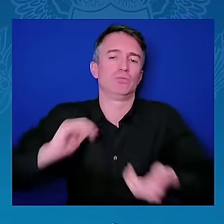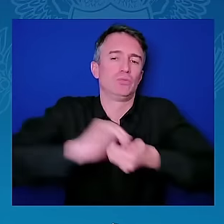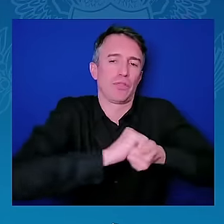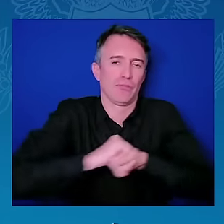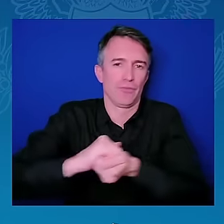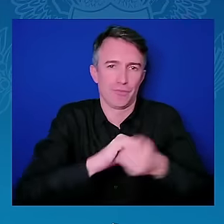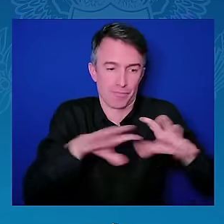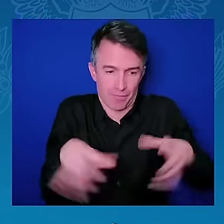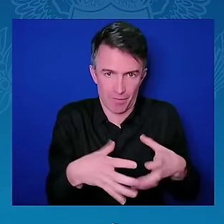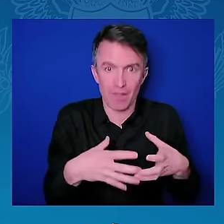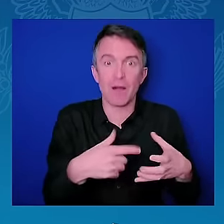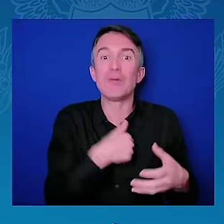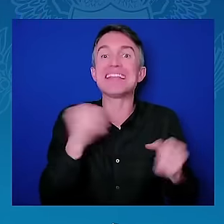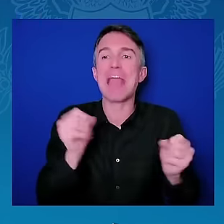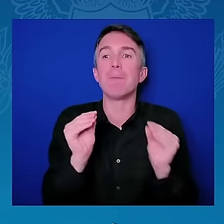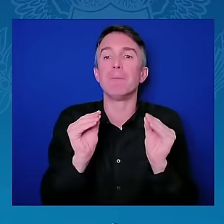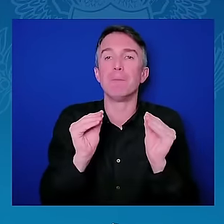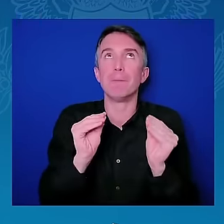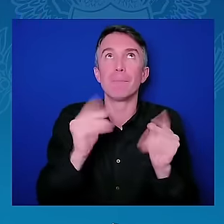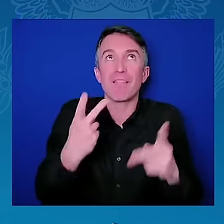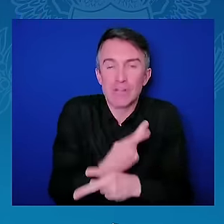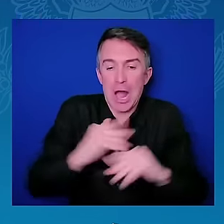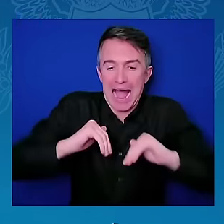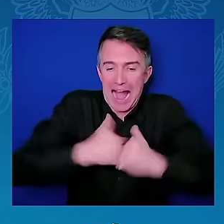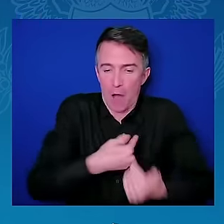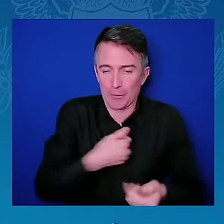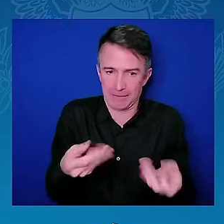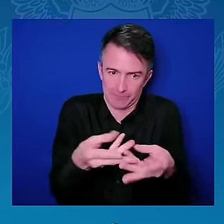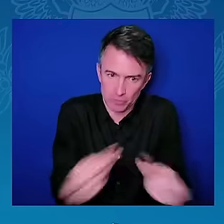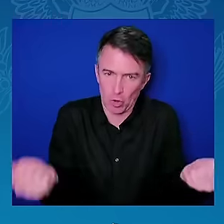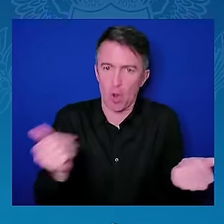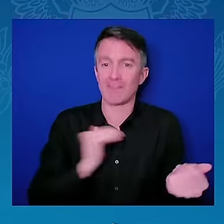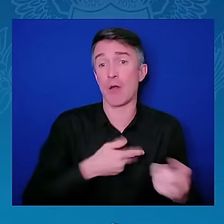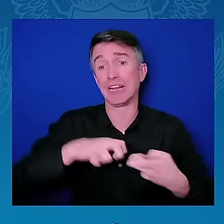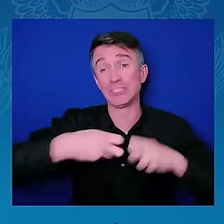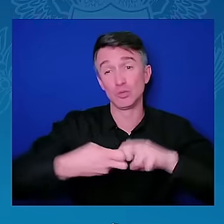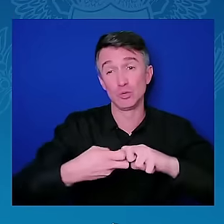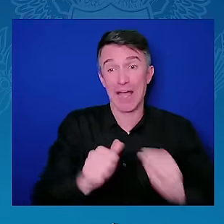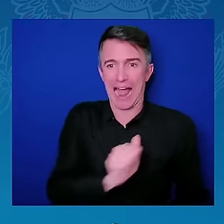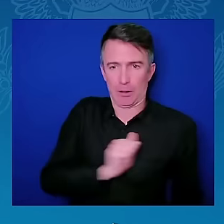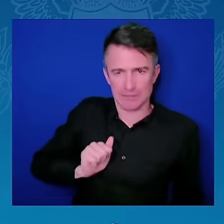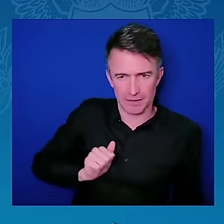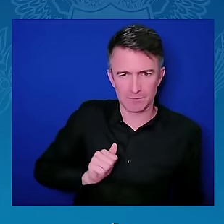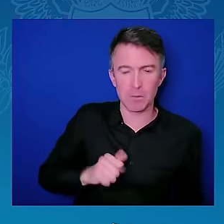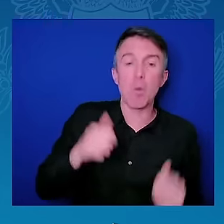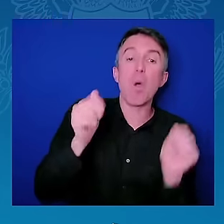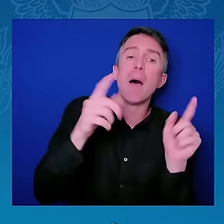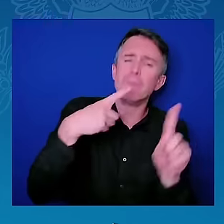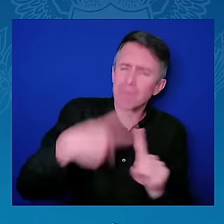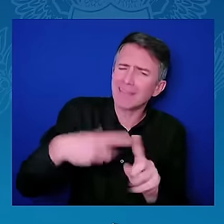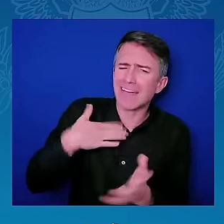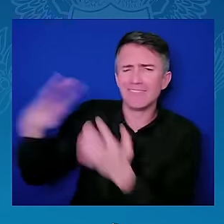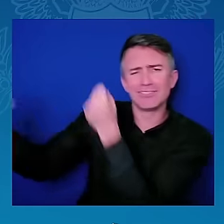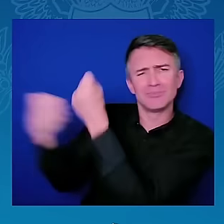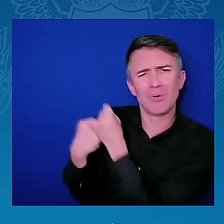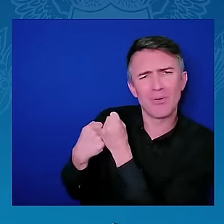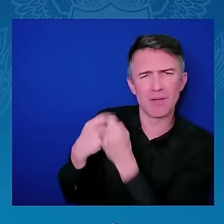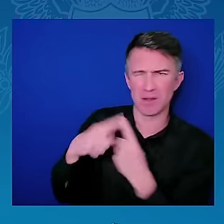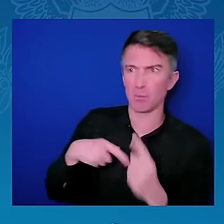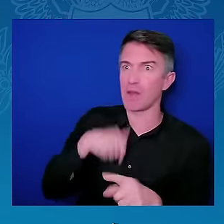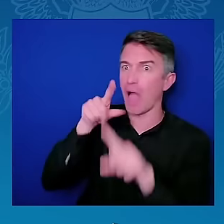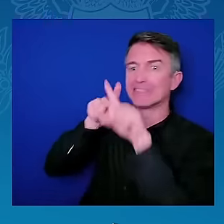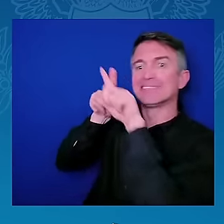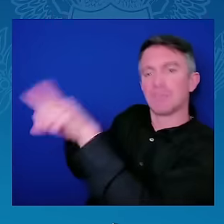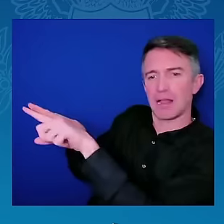And for a moment, it looked strange, because people were wondering, we thought we were victims of climate